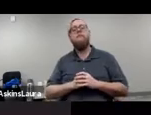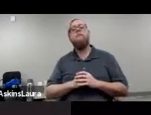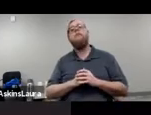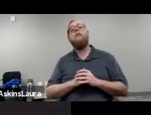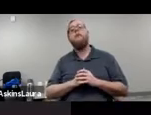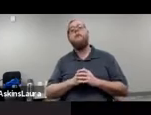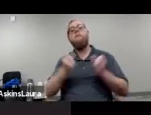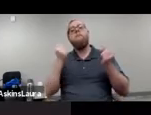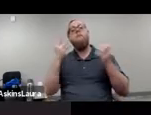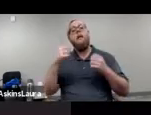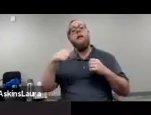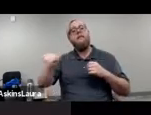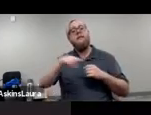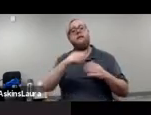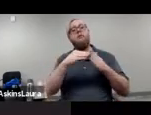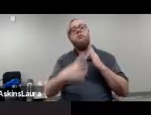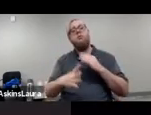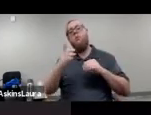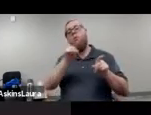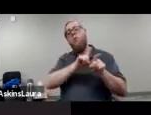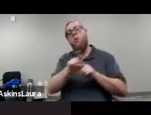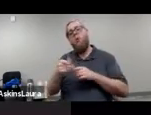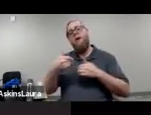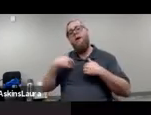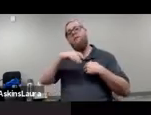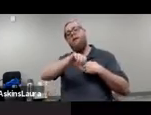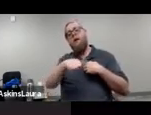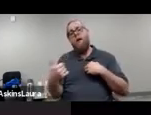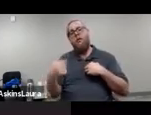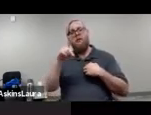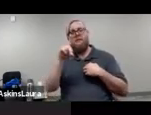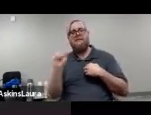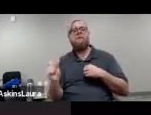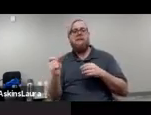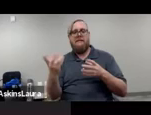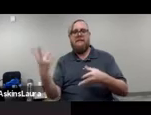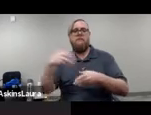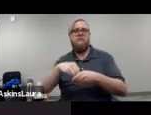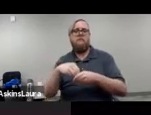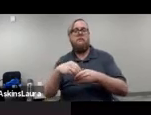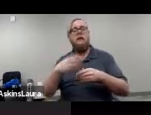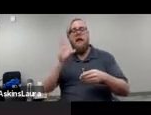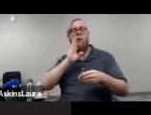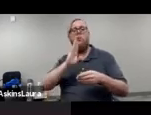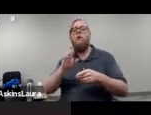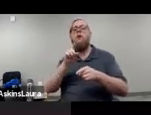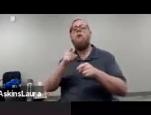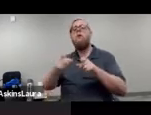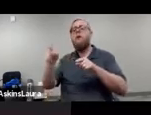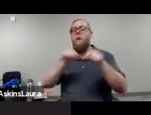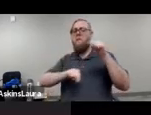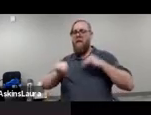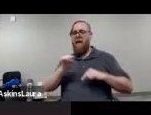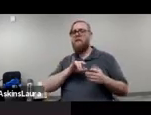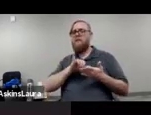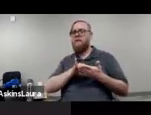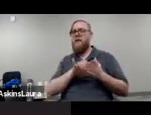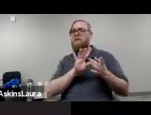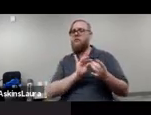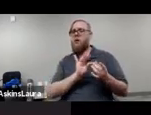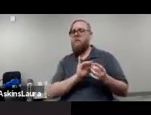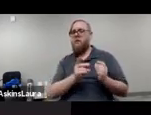students also have other disabilities as well. And I'll come back to that. But